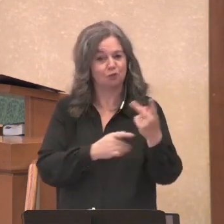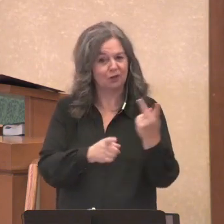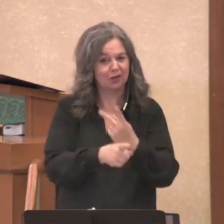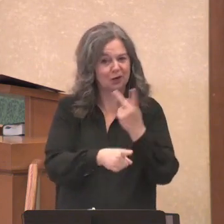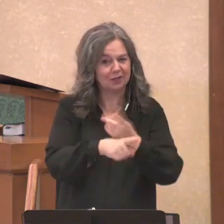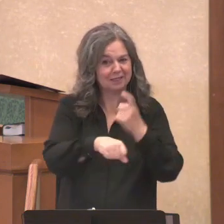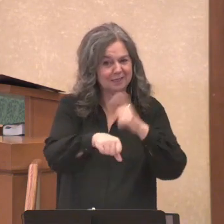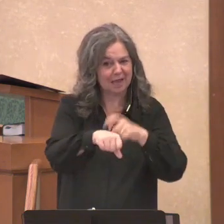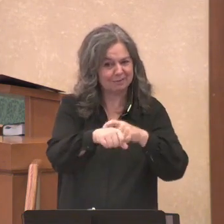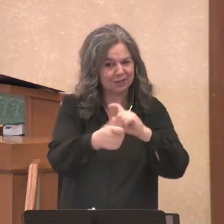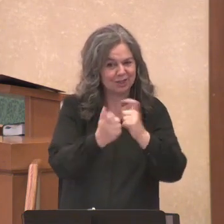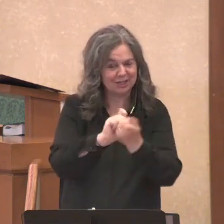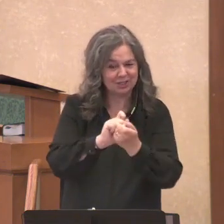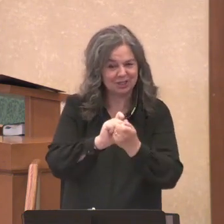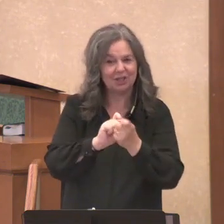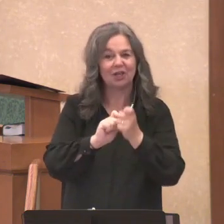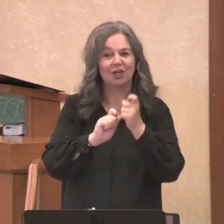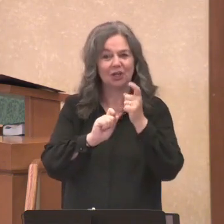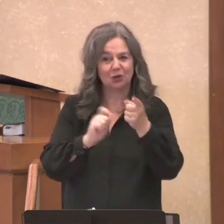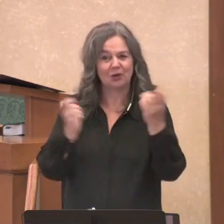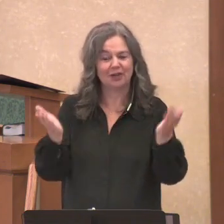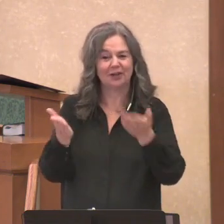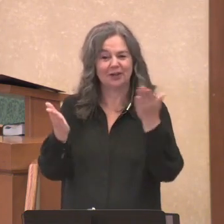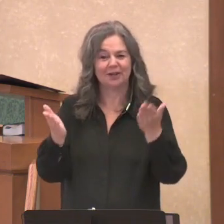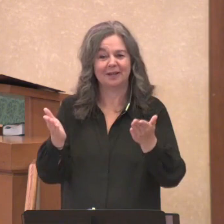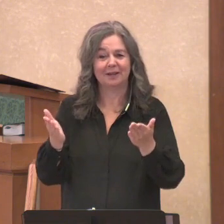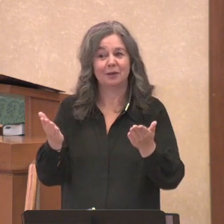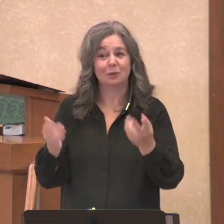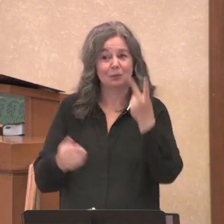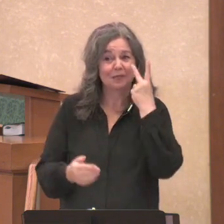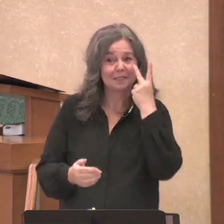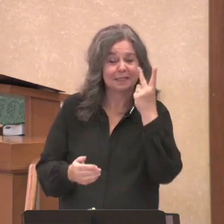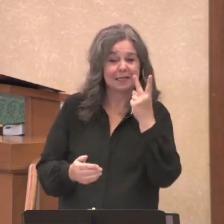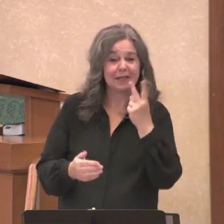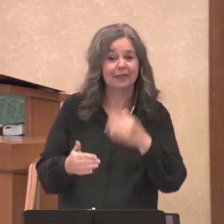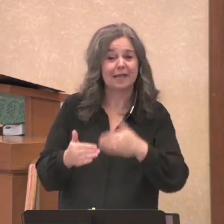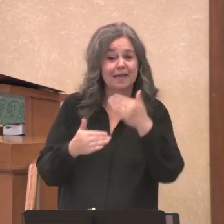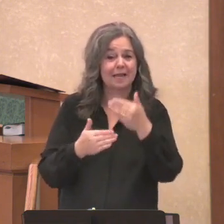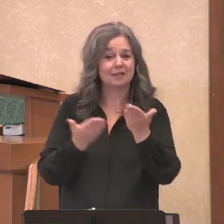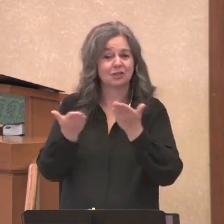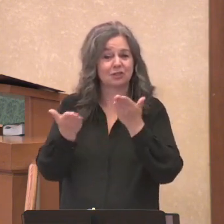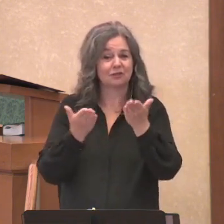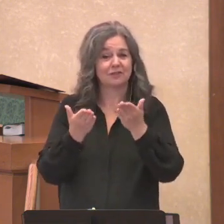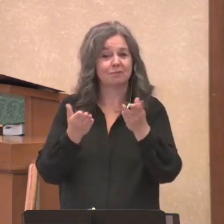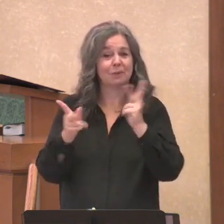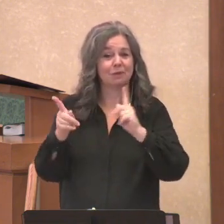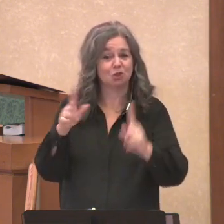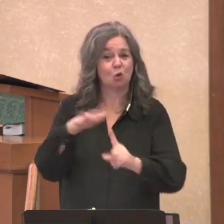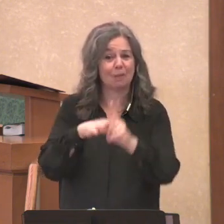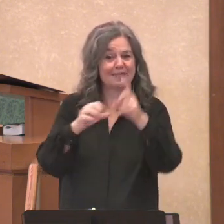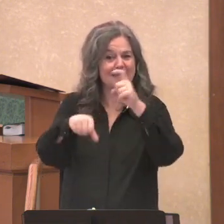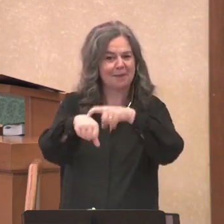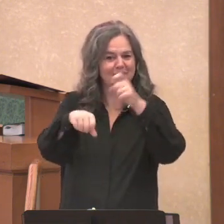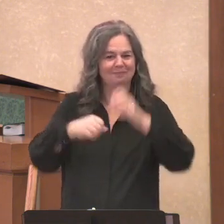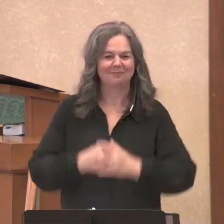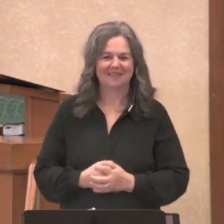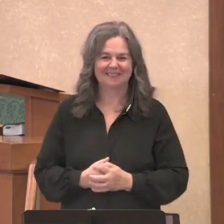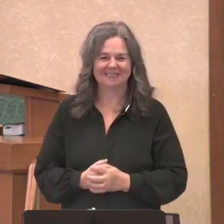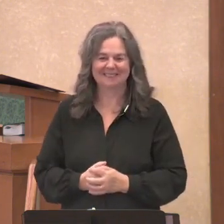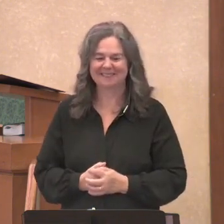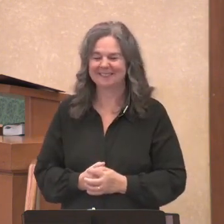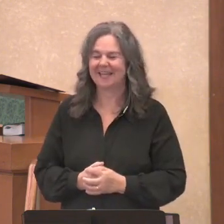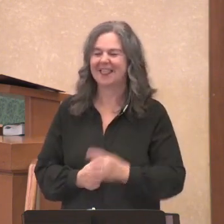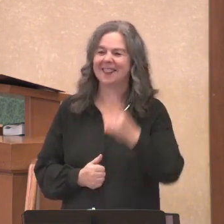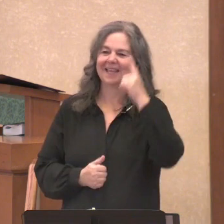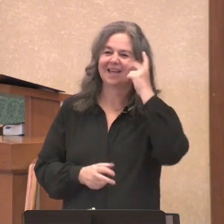be very telling is the next service. How many people arrived just a little bit later than they had planned on. I always think that this